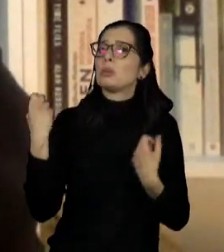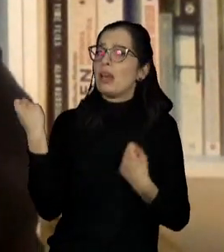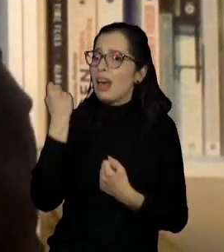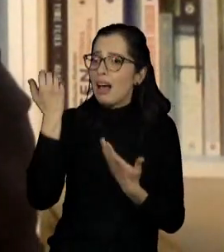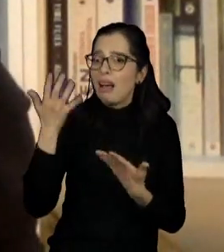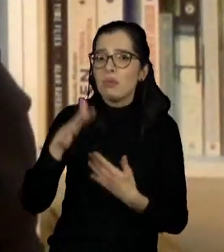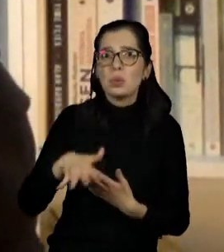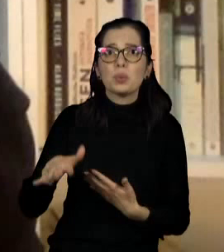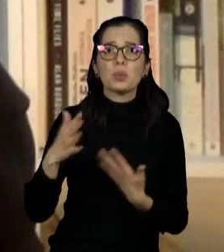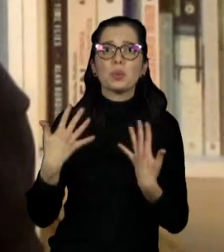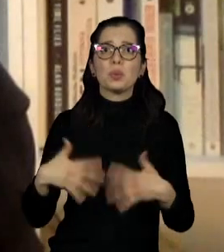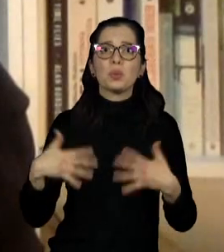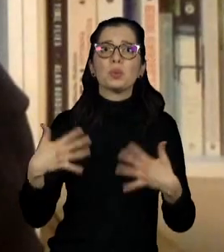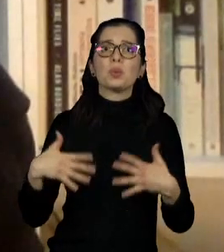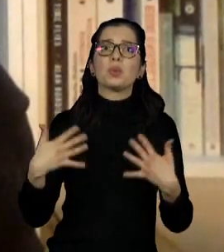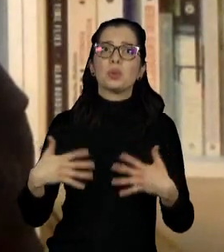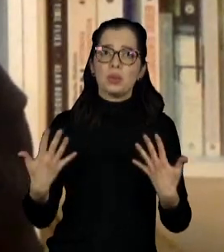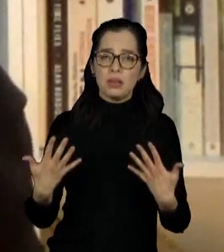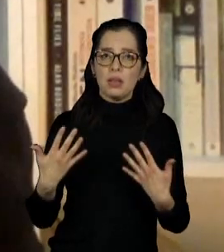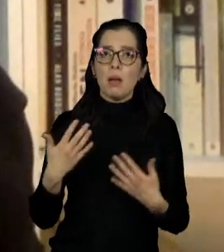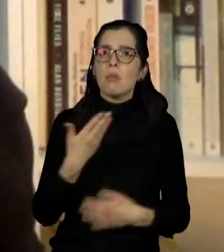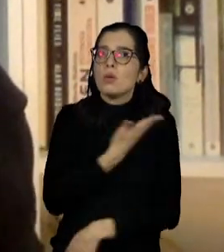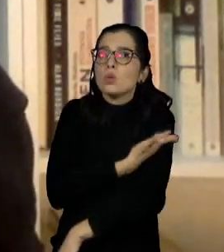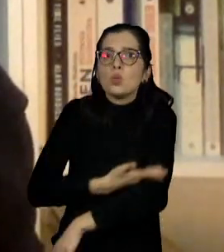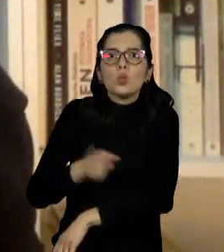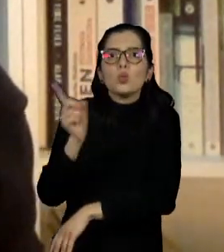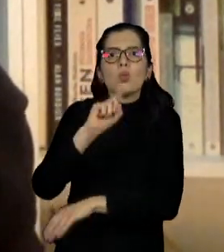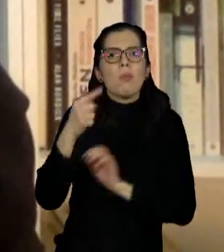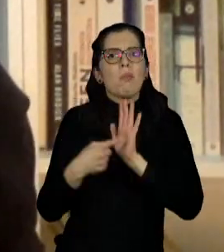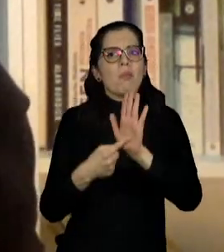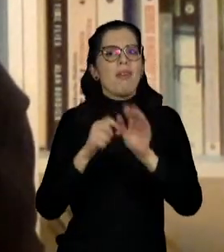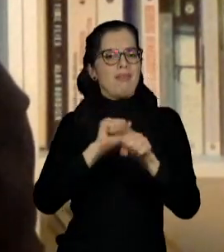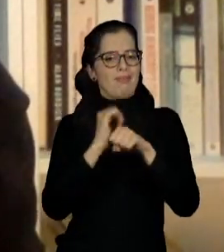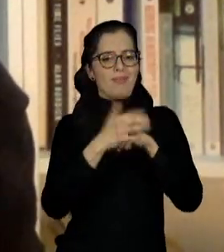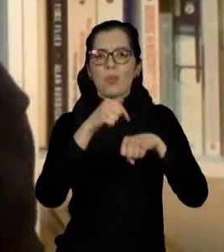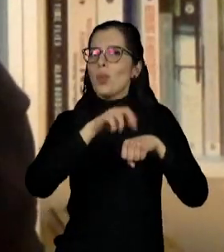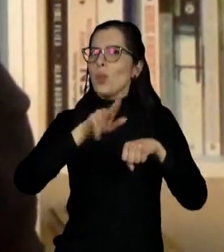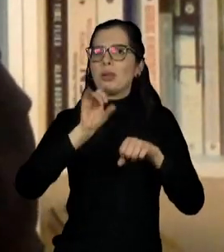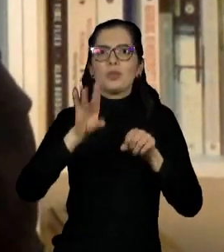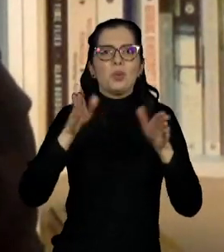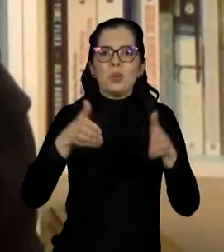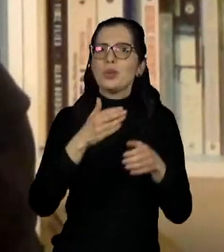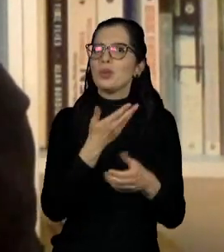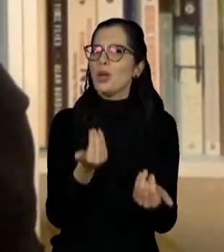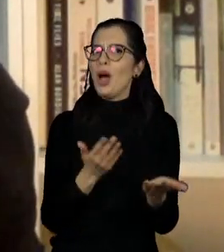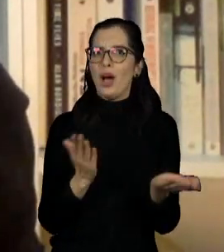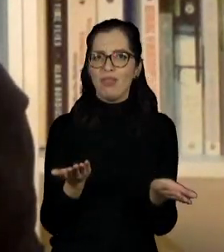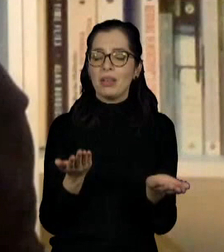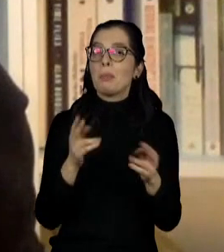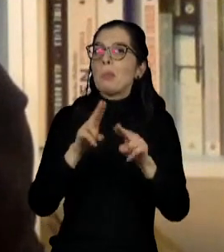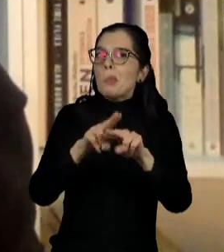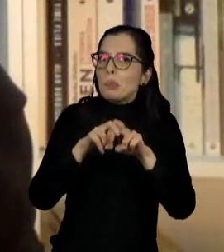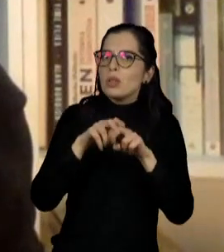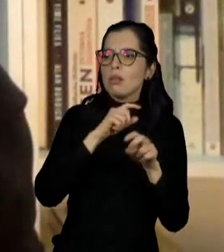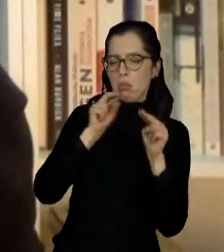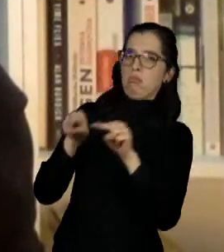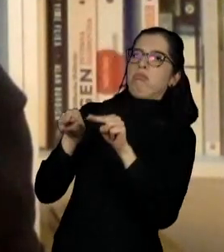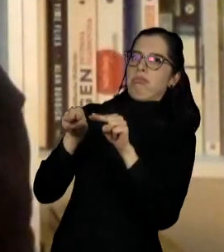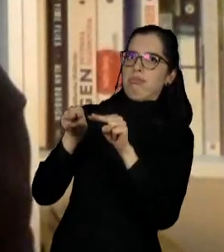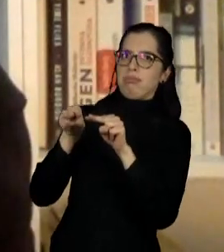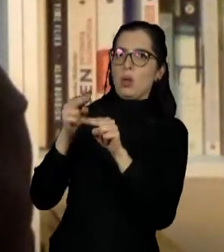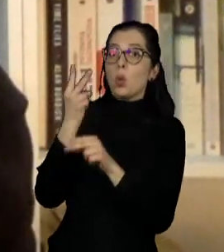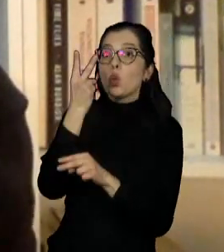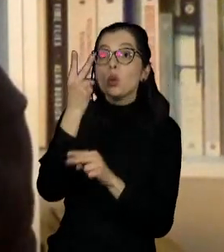young people in general don't tend to develop severe COVID. So they looked through their hospital databases and found